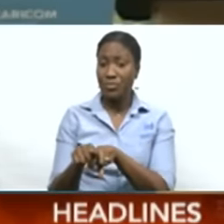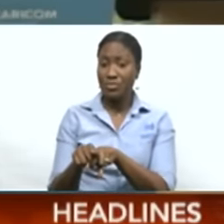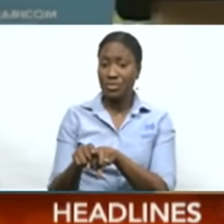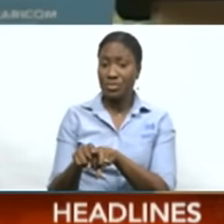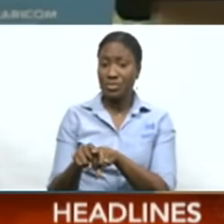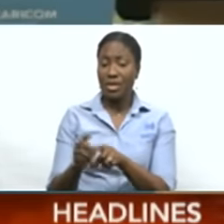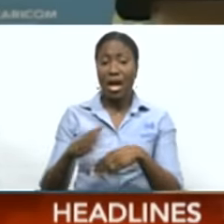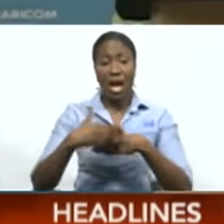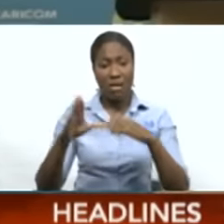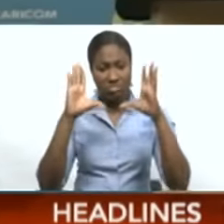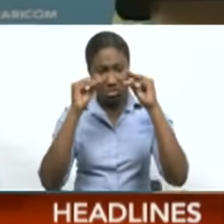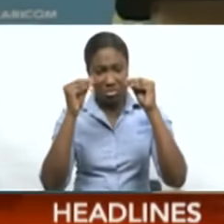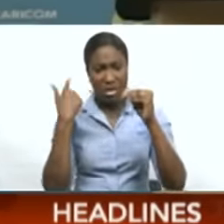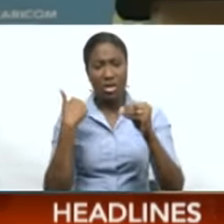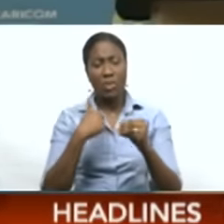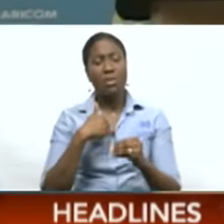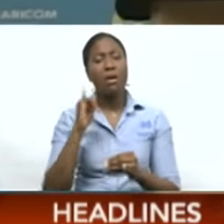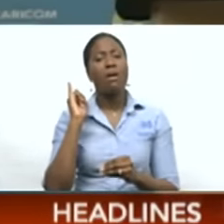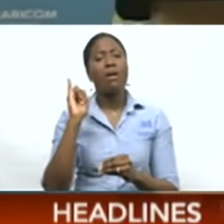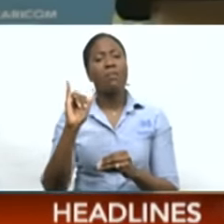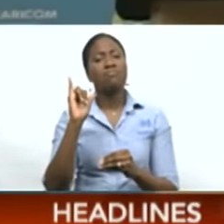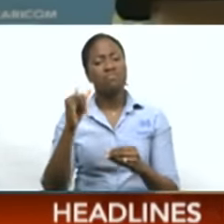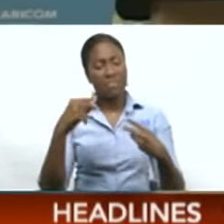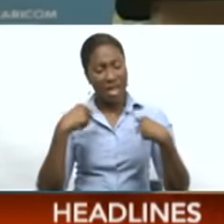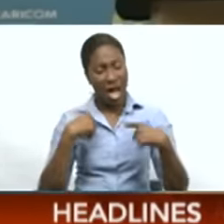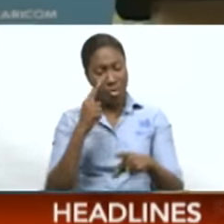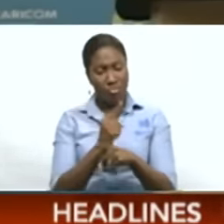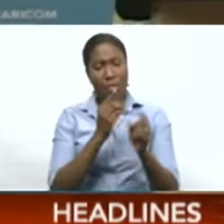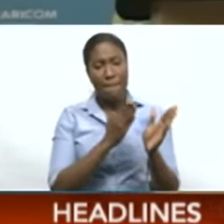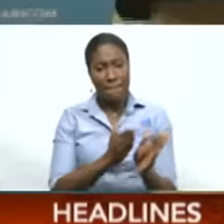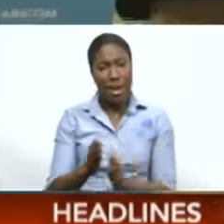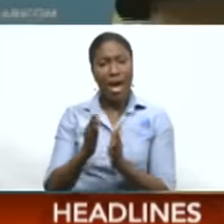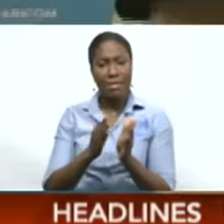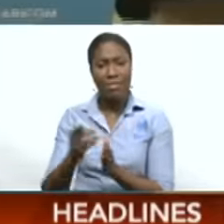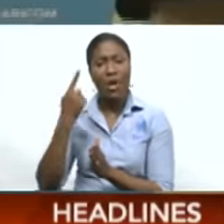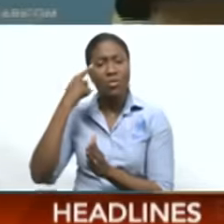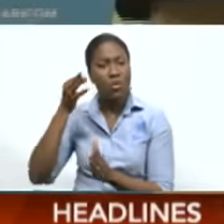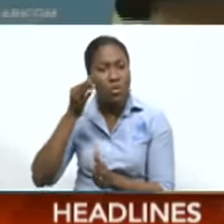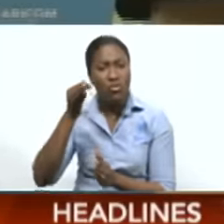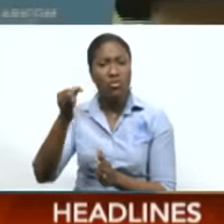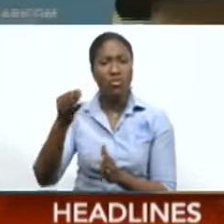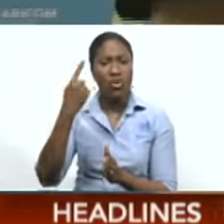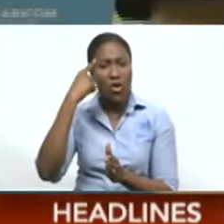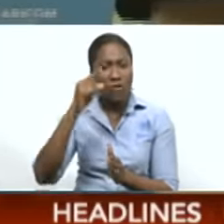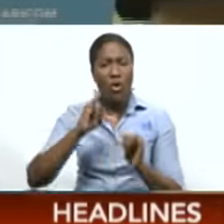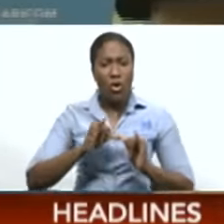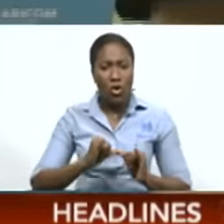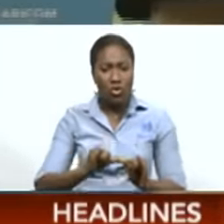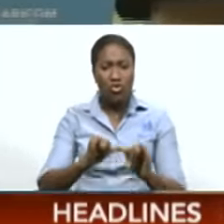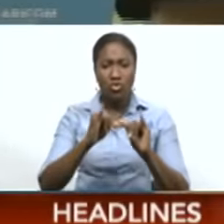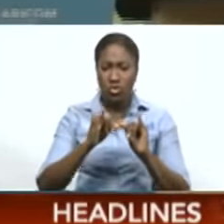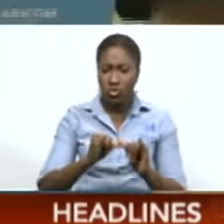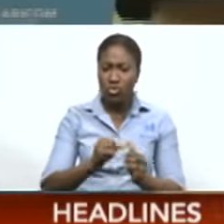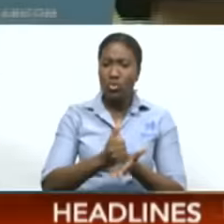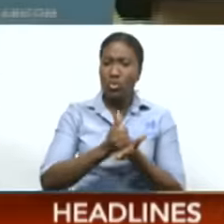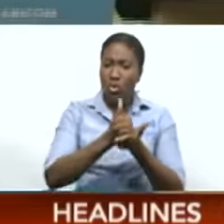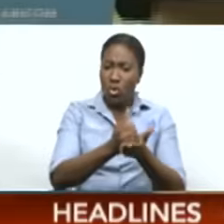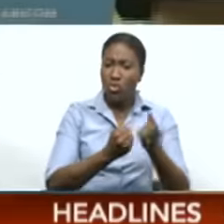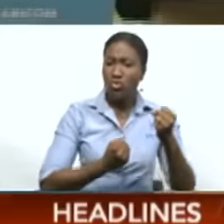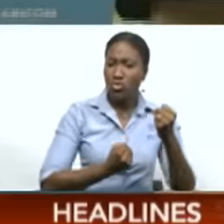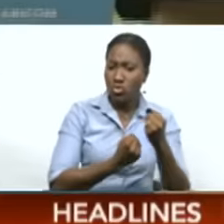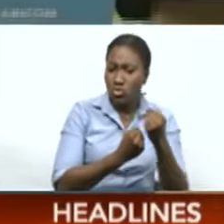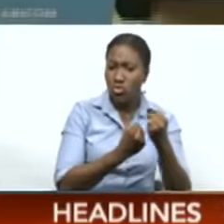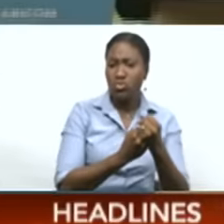out of this with a concrete plan of action to continue to harness the opportunities and the